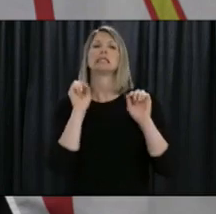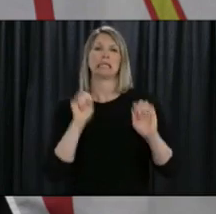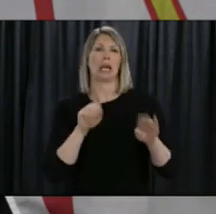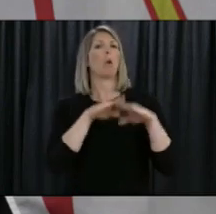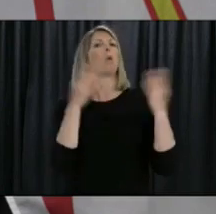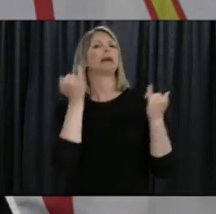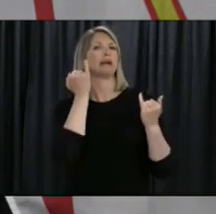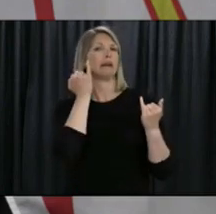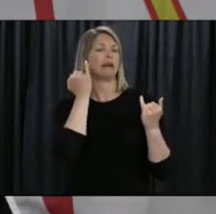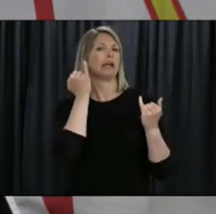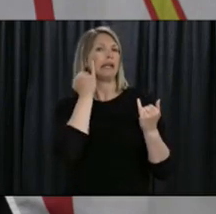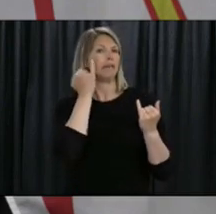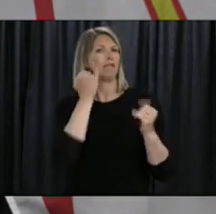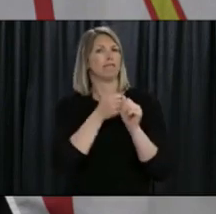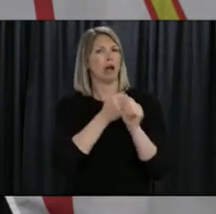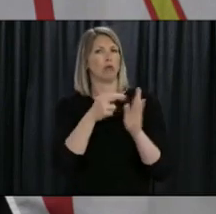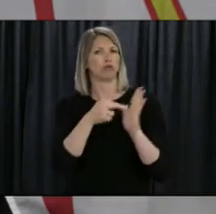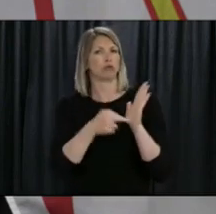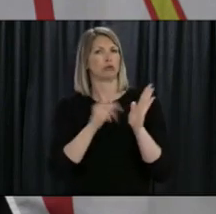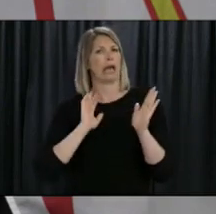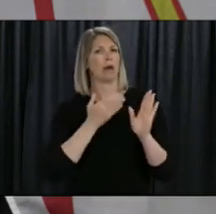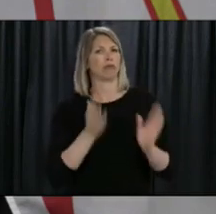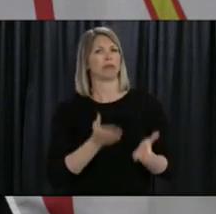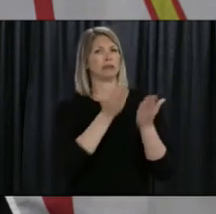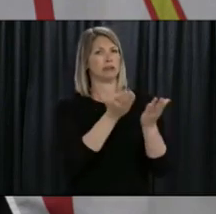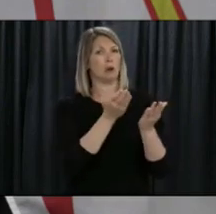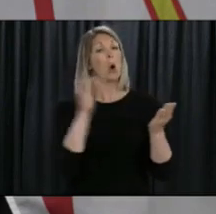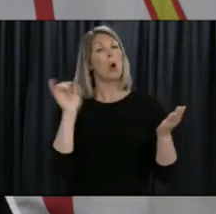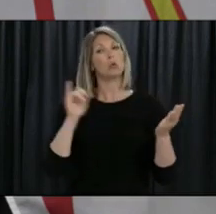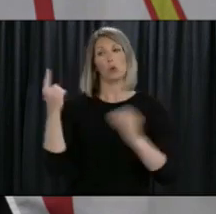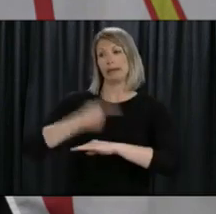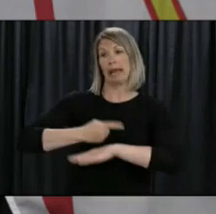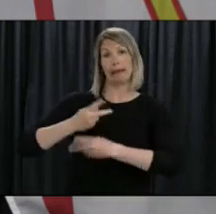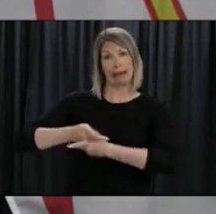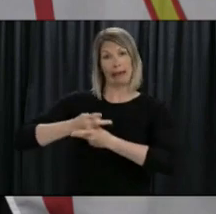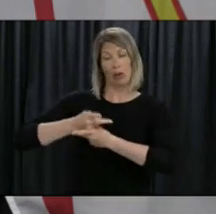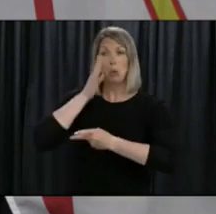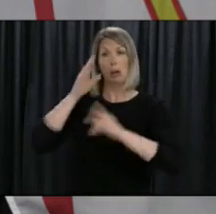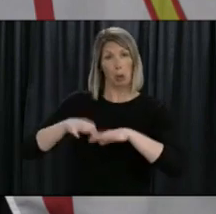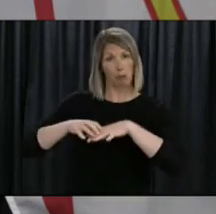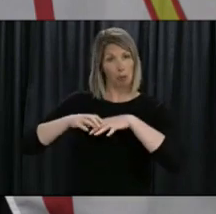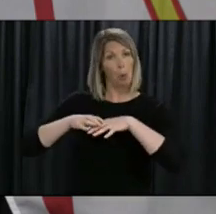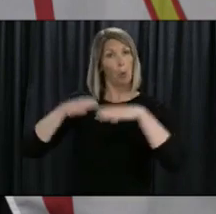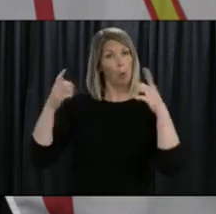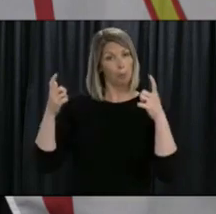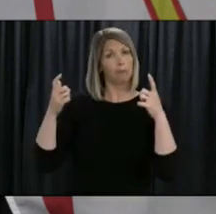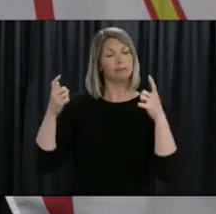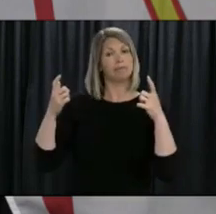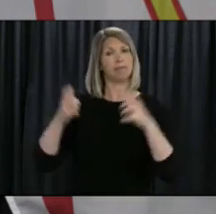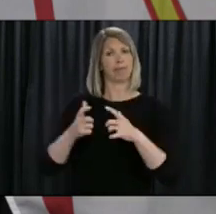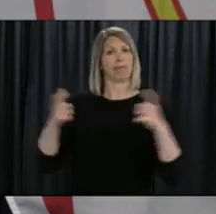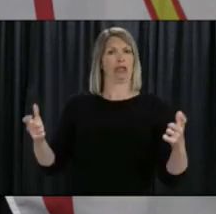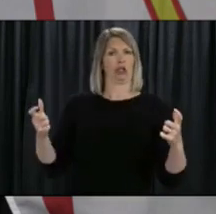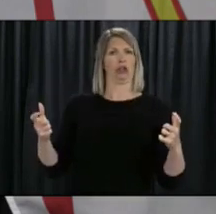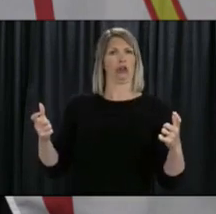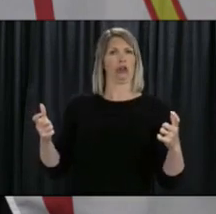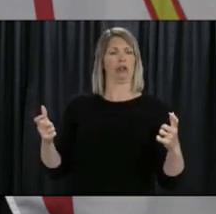accordance with guidelines, and daycare operations will be further expanded. Restaurants will be able to reopen at reduced